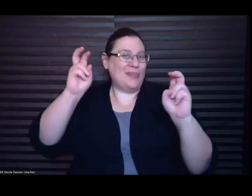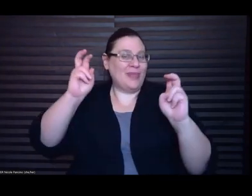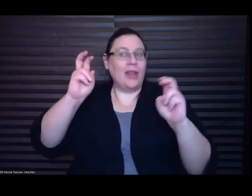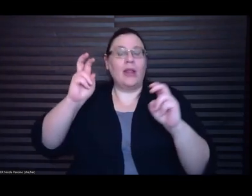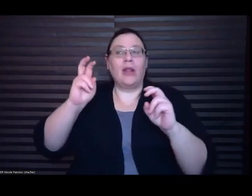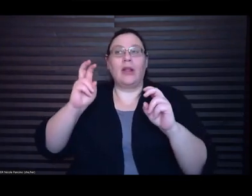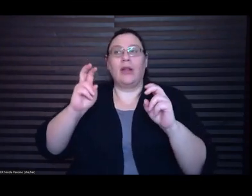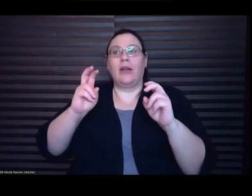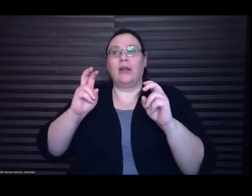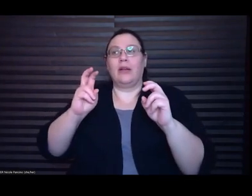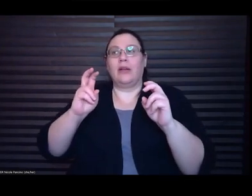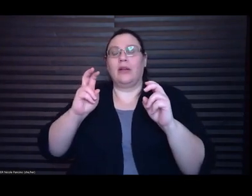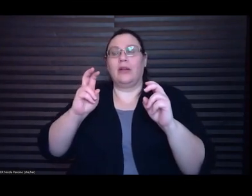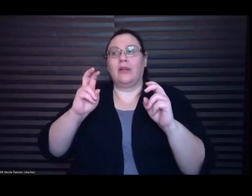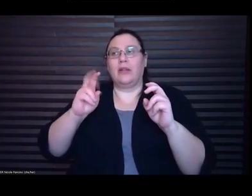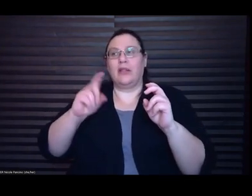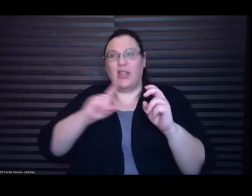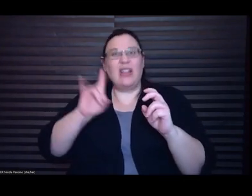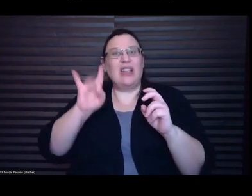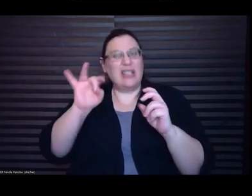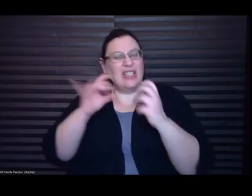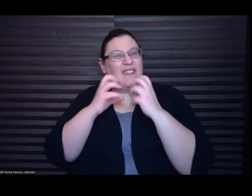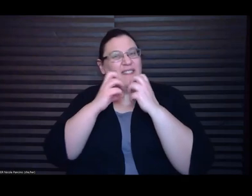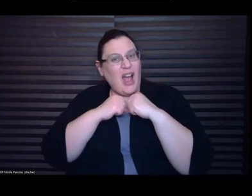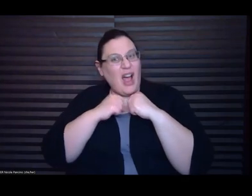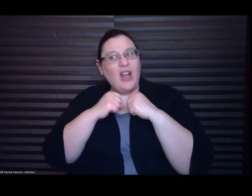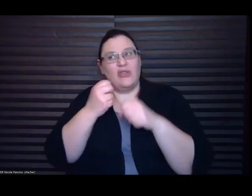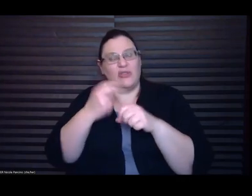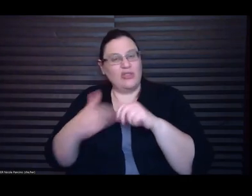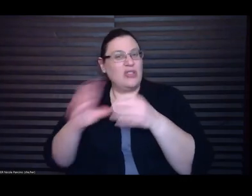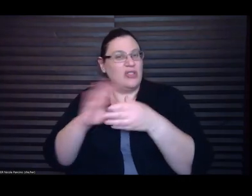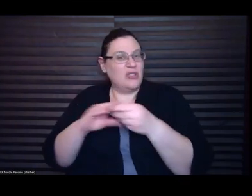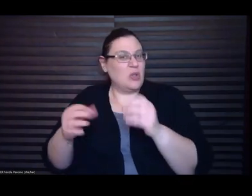stories and they continue to